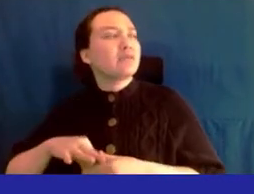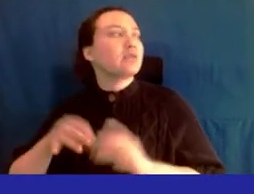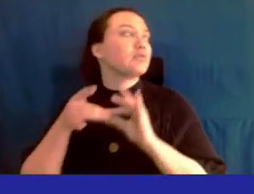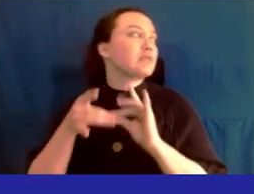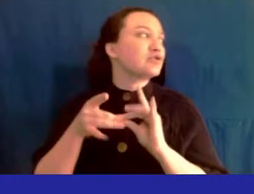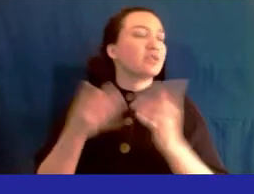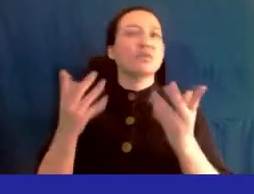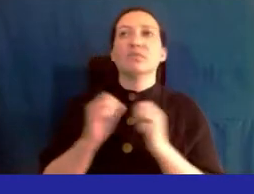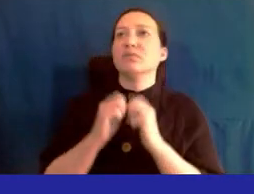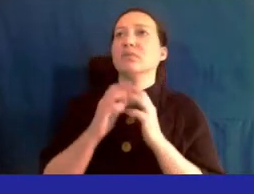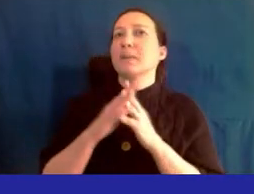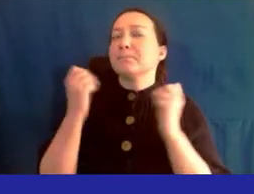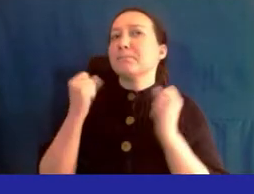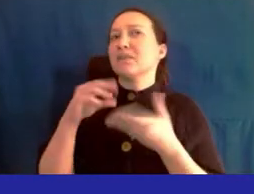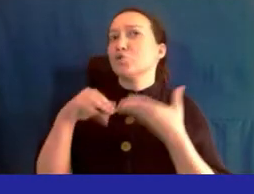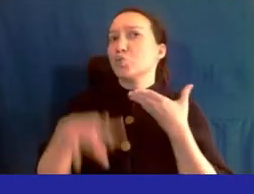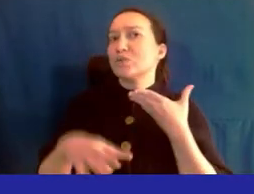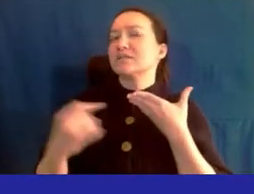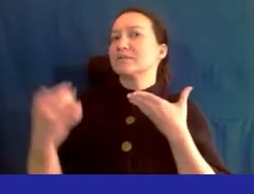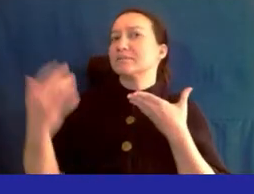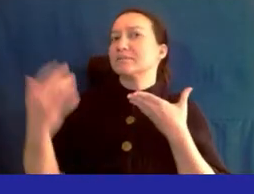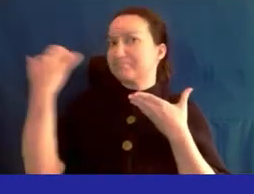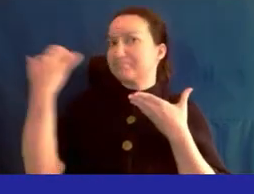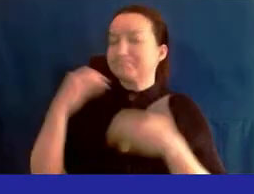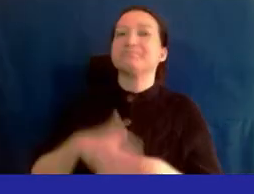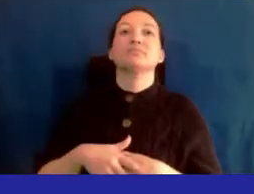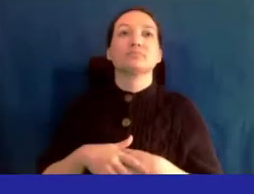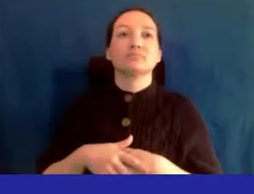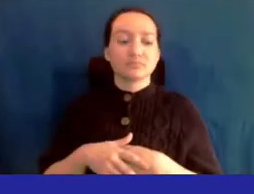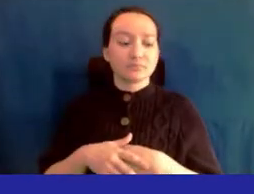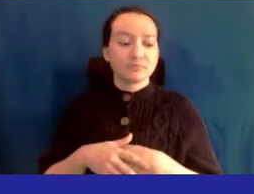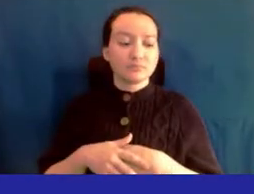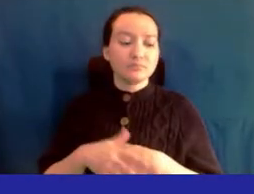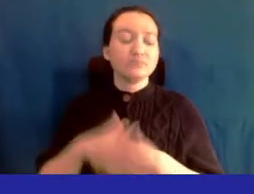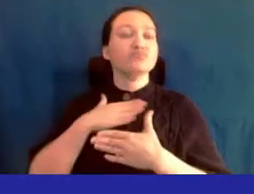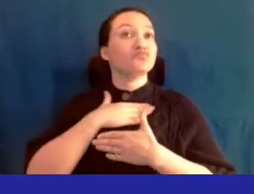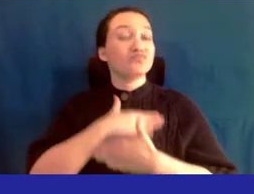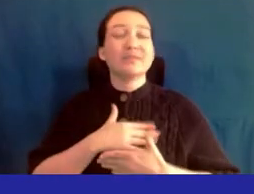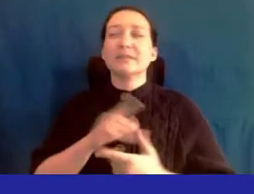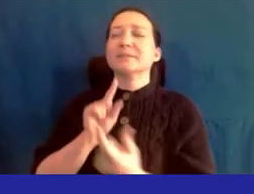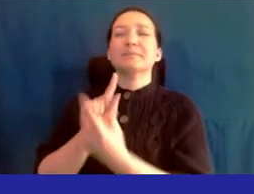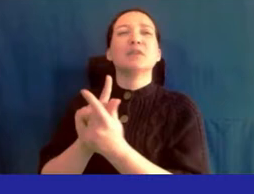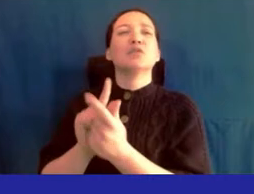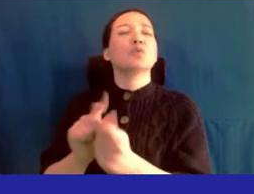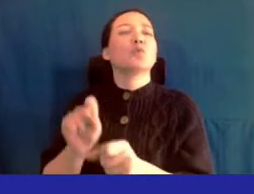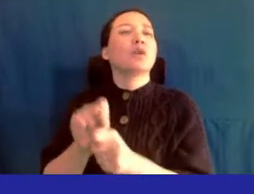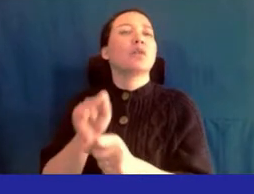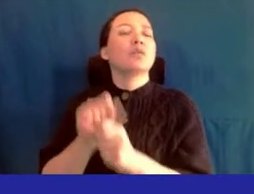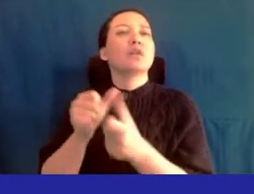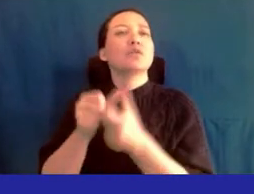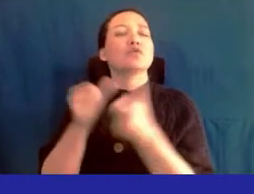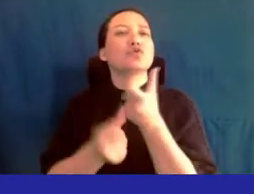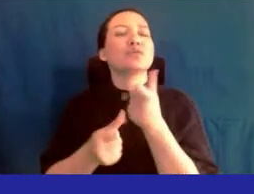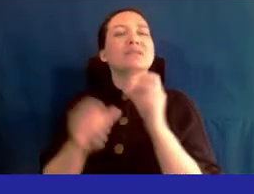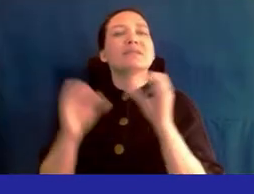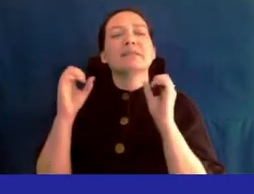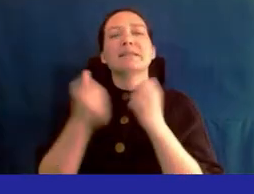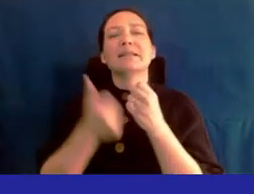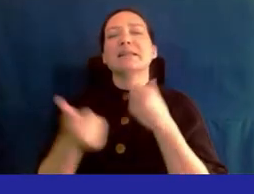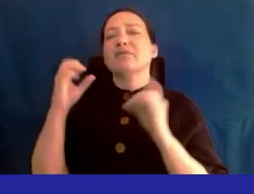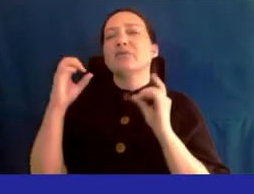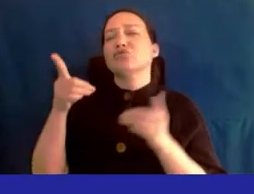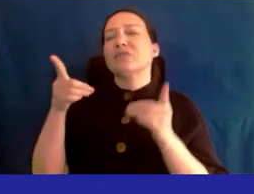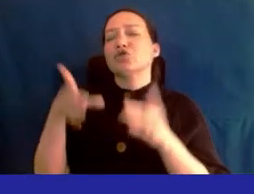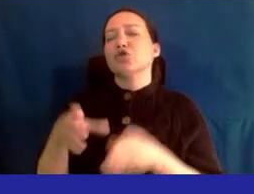produced to many of our students in the past i also had the pleasure of meeting and working with associate executive director of external